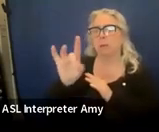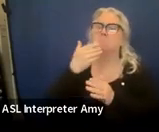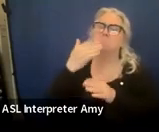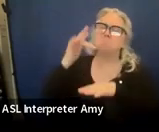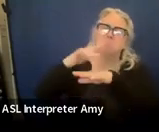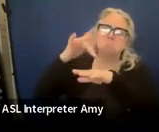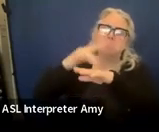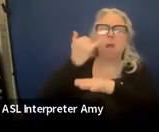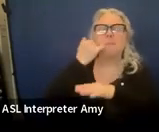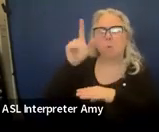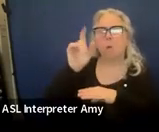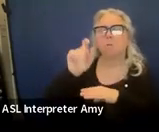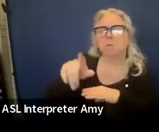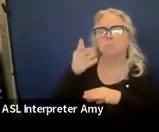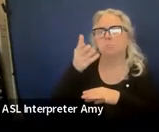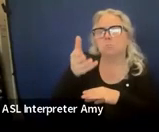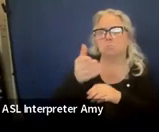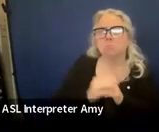if you have questions.